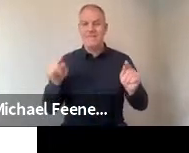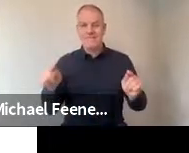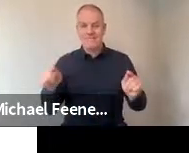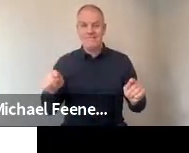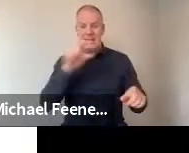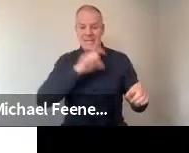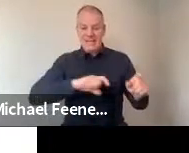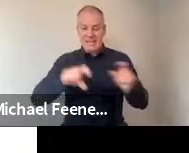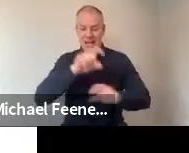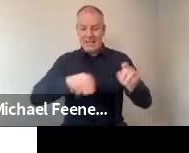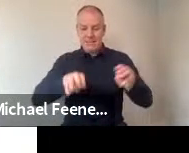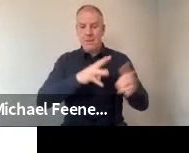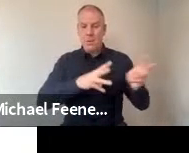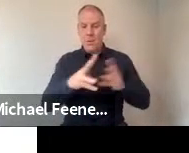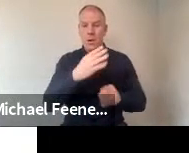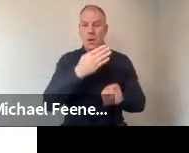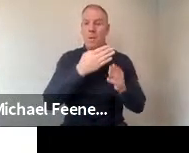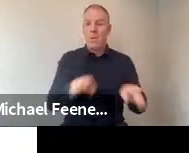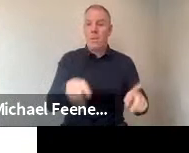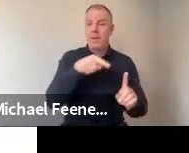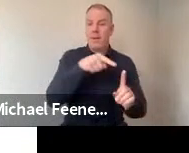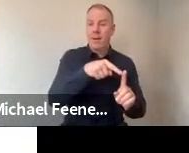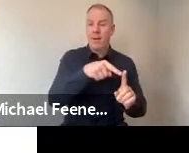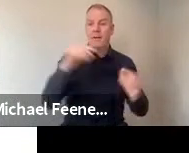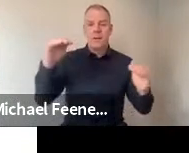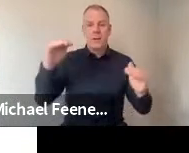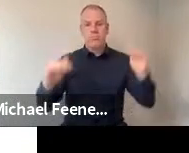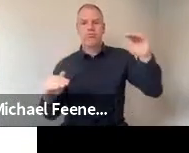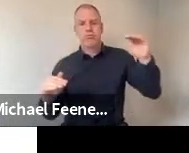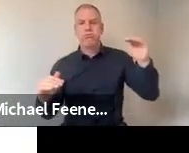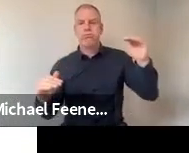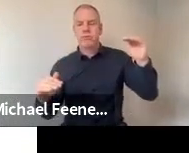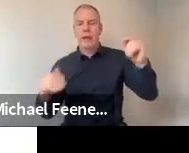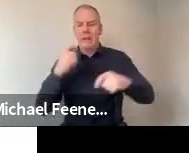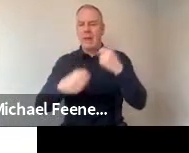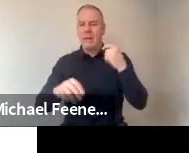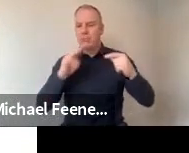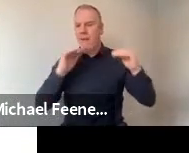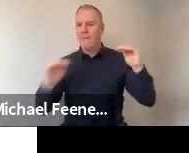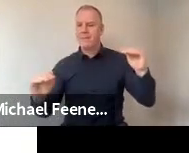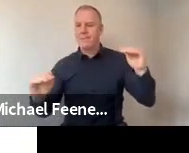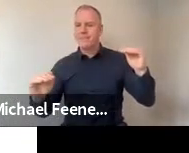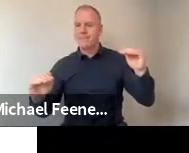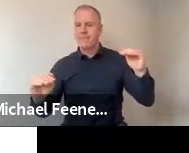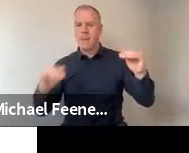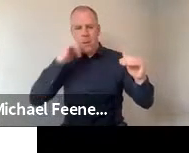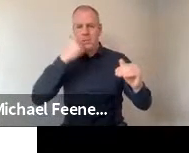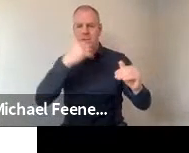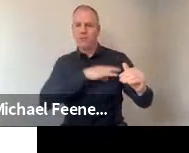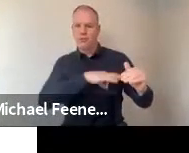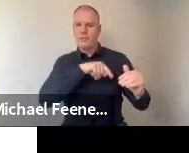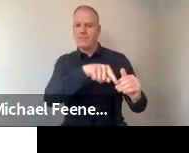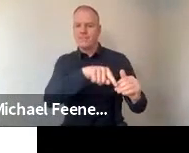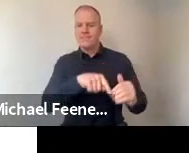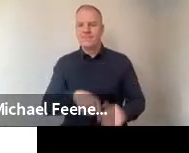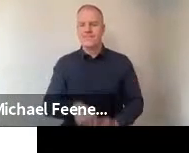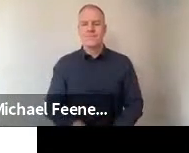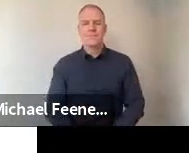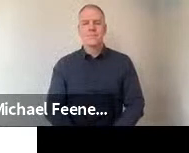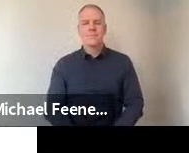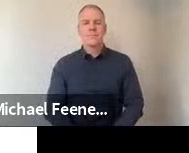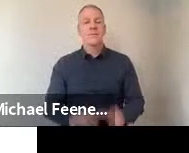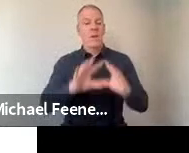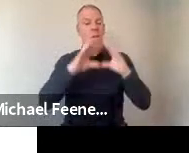working in the public institutions were scoring consistently higher in terms of the level of trust. And we found that